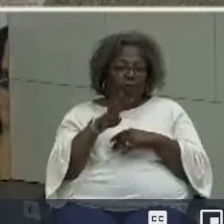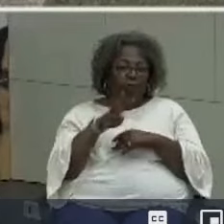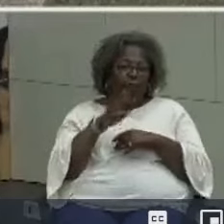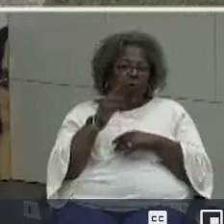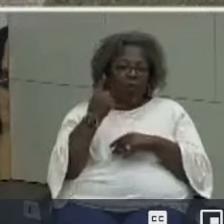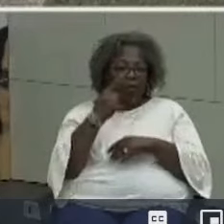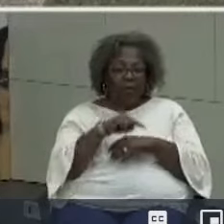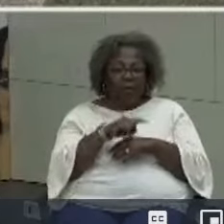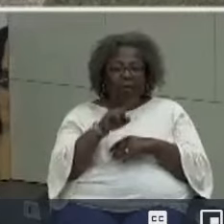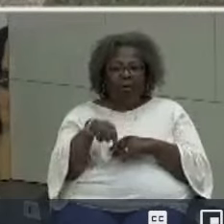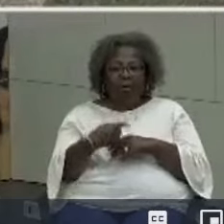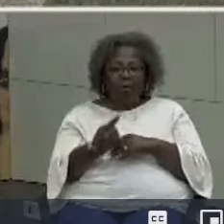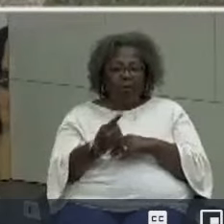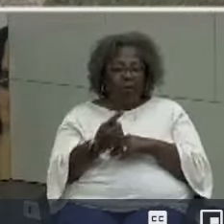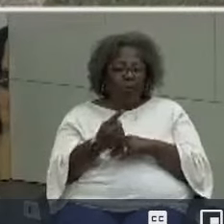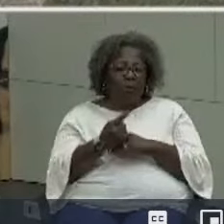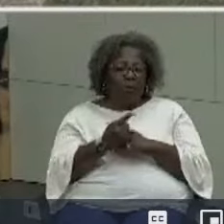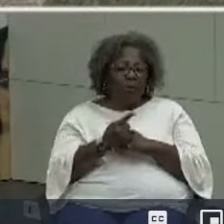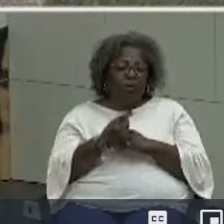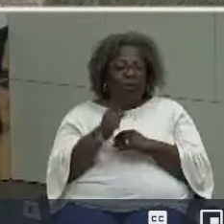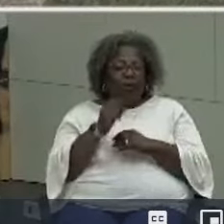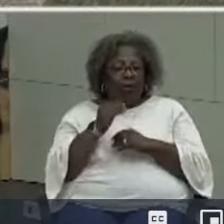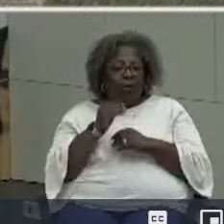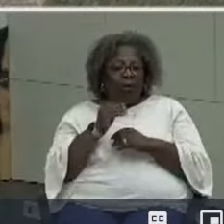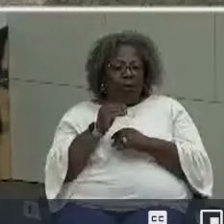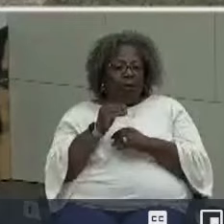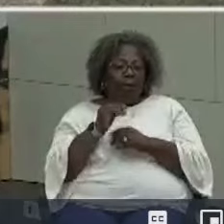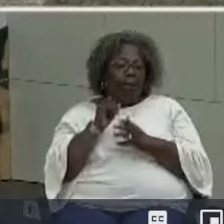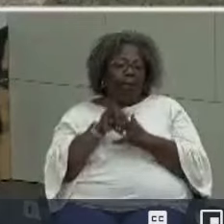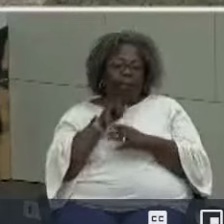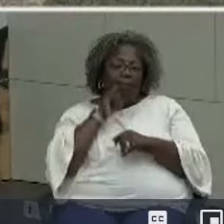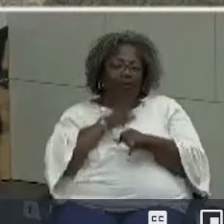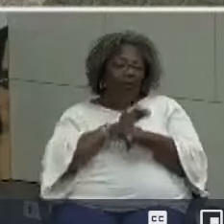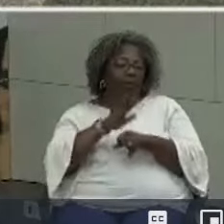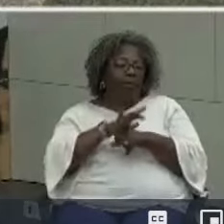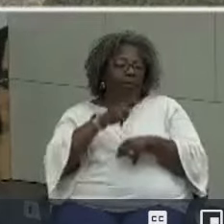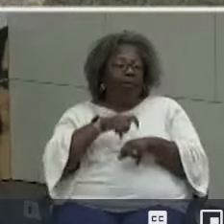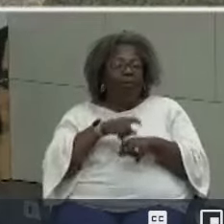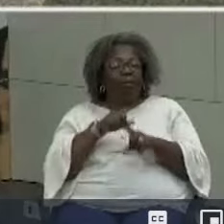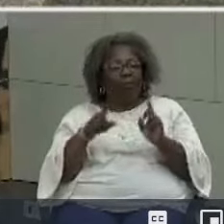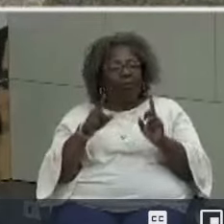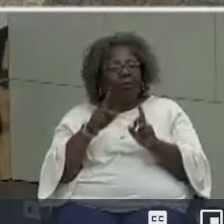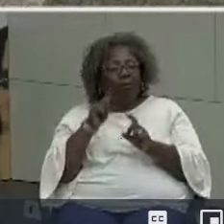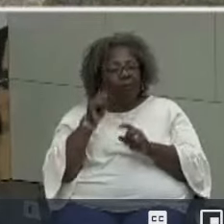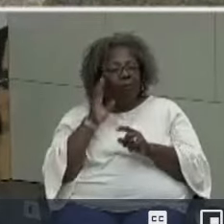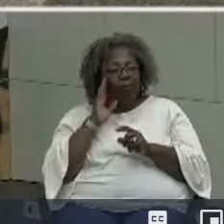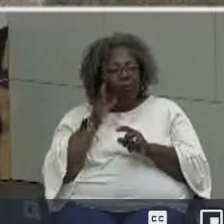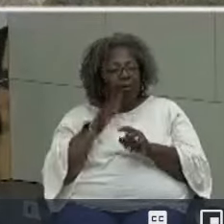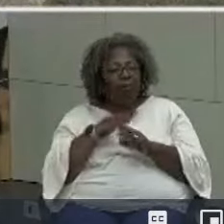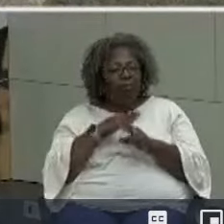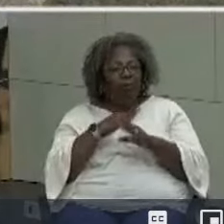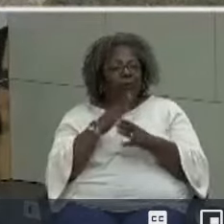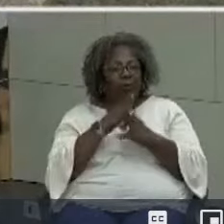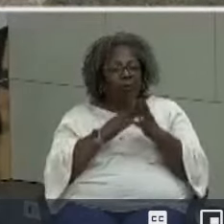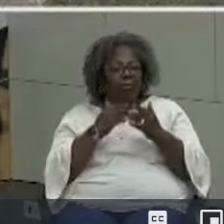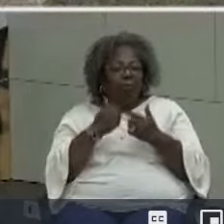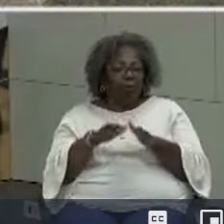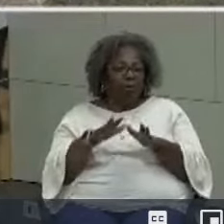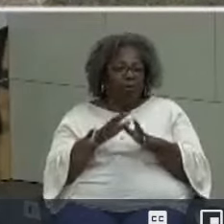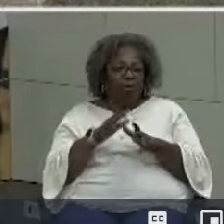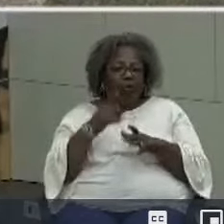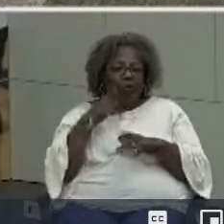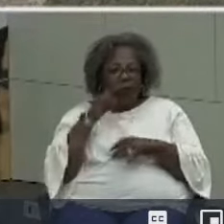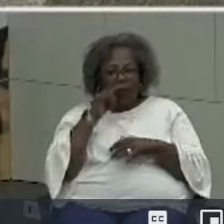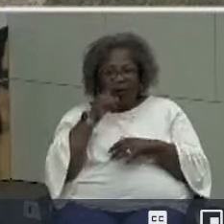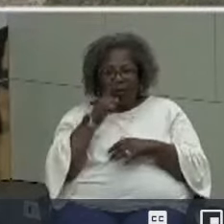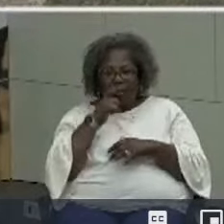so that's not enough time but it is it will prevent some learning loss for the